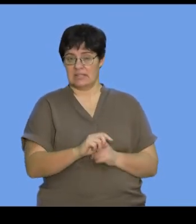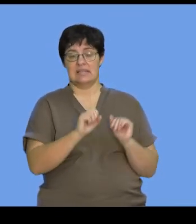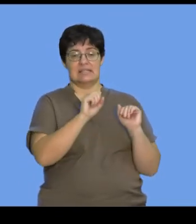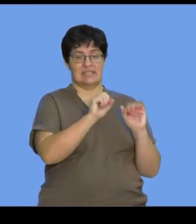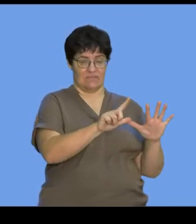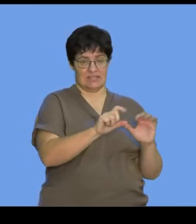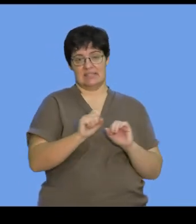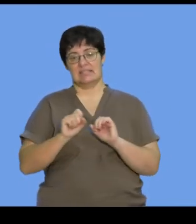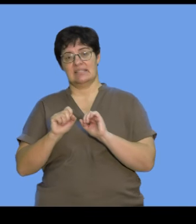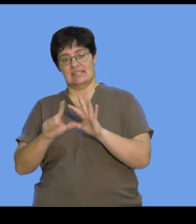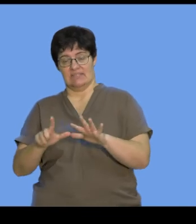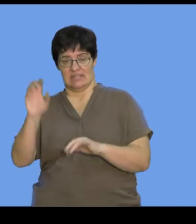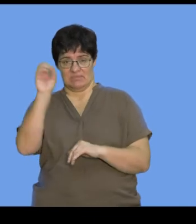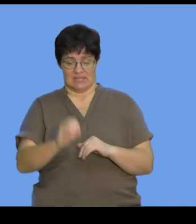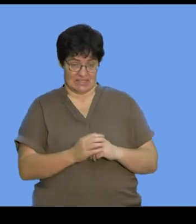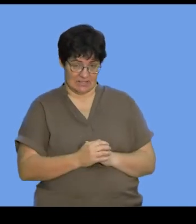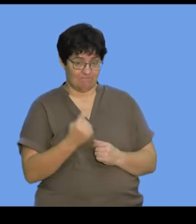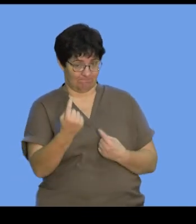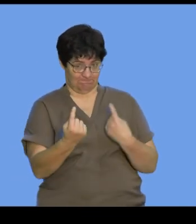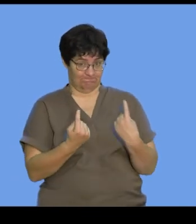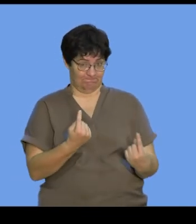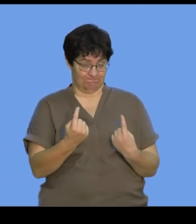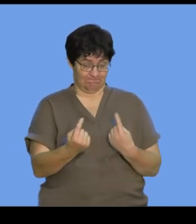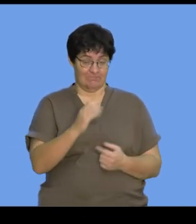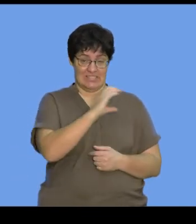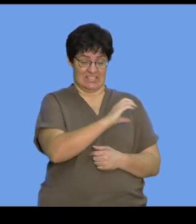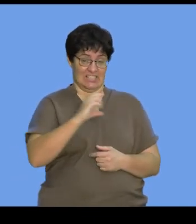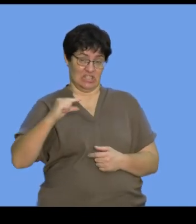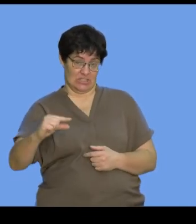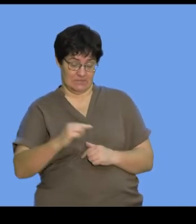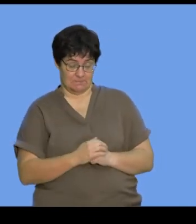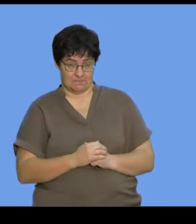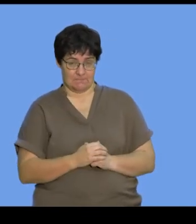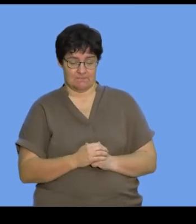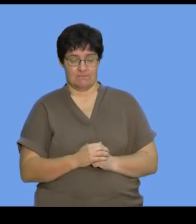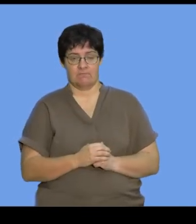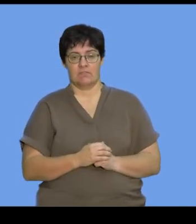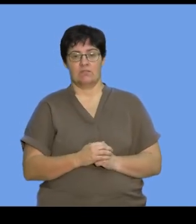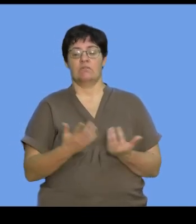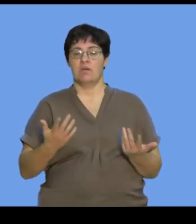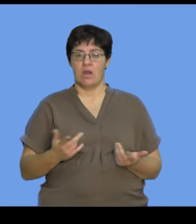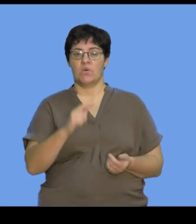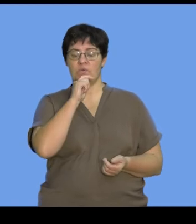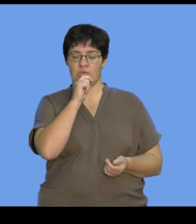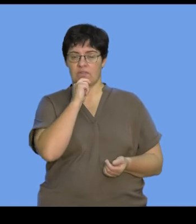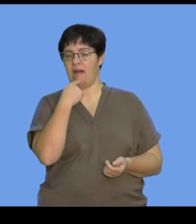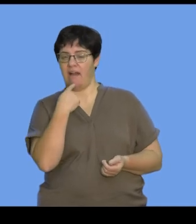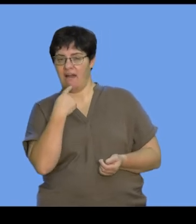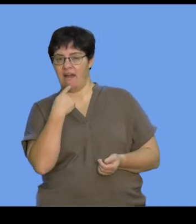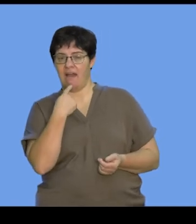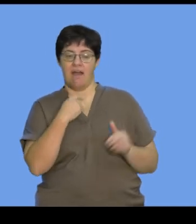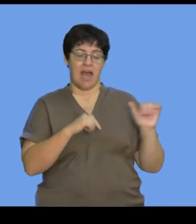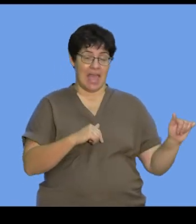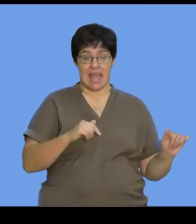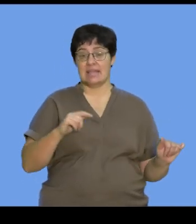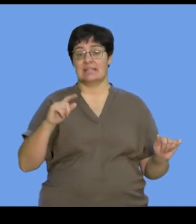17% in each one of these. So, it means that you've got to now use the rationale that adenine and